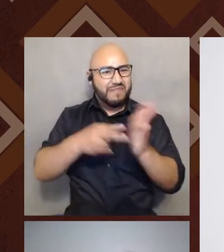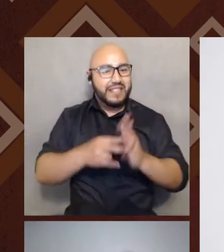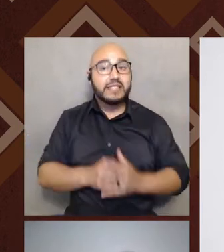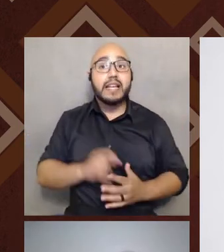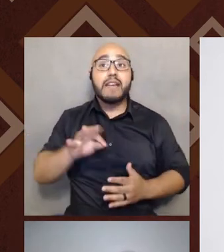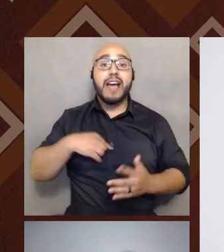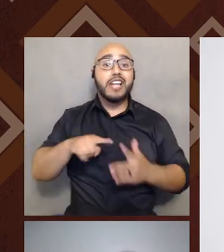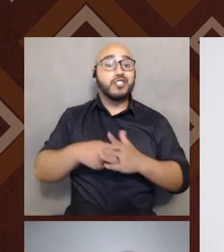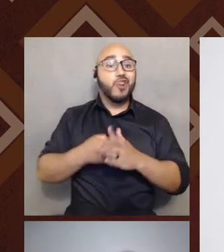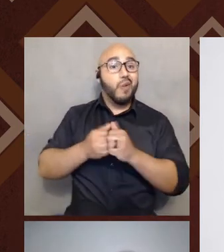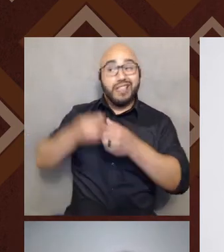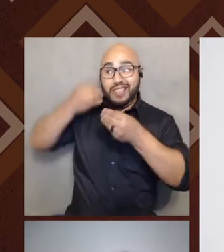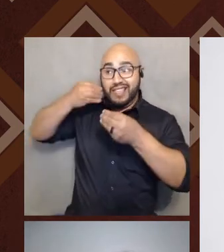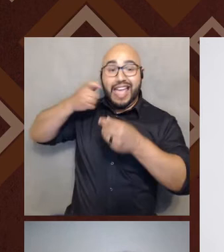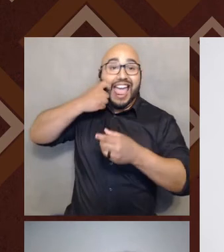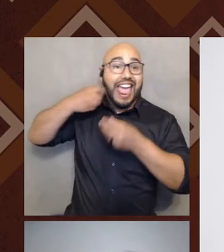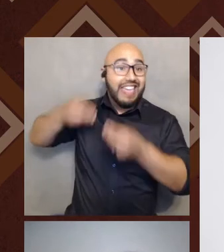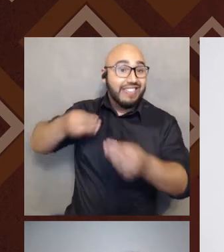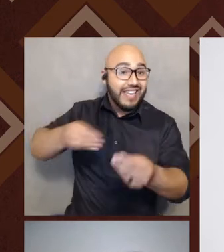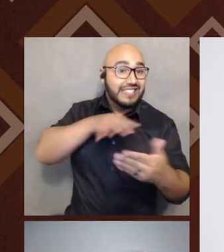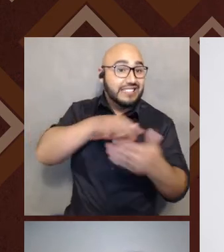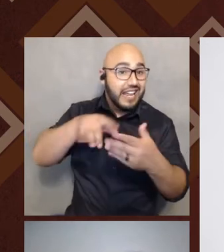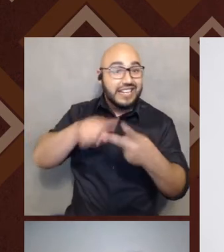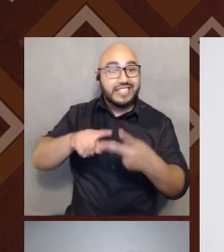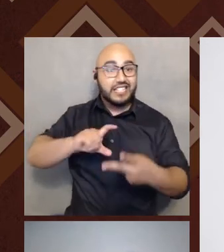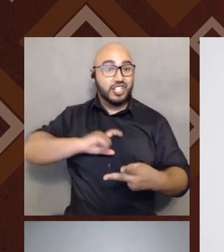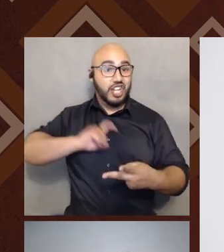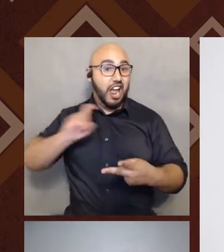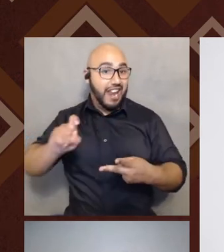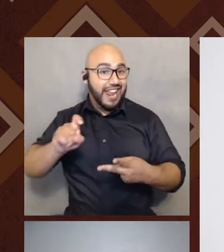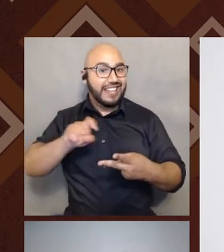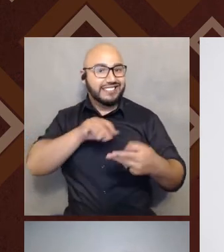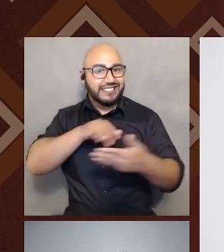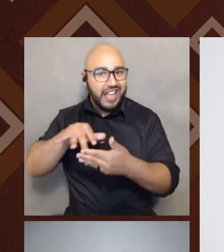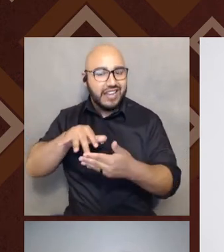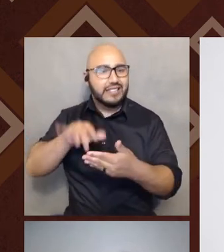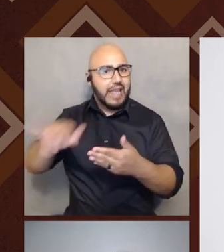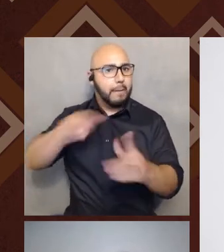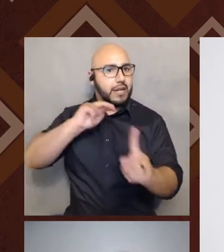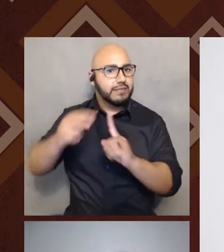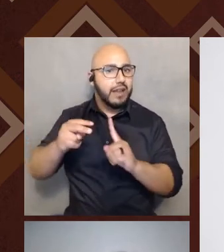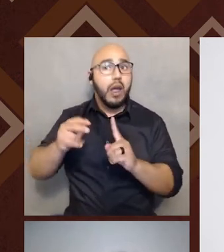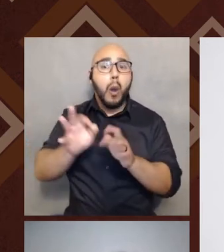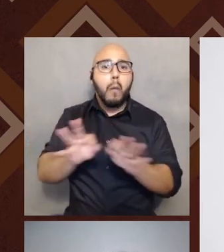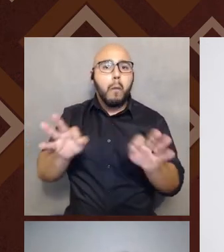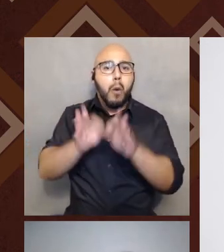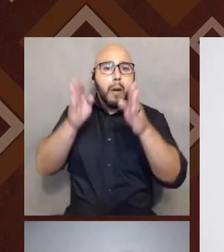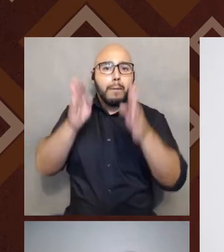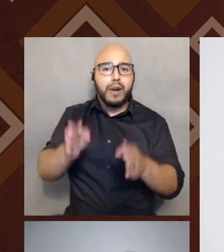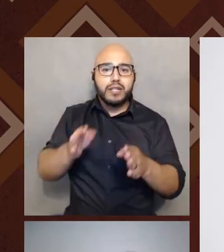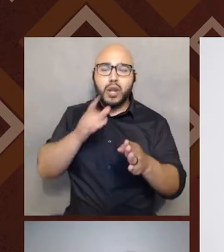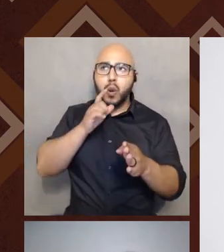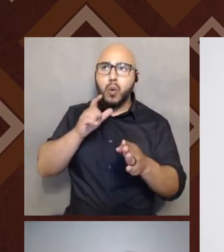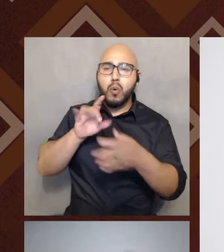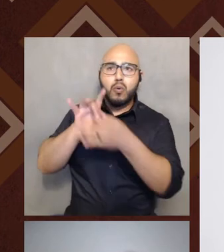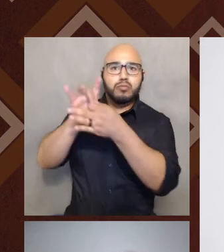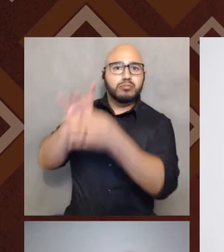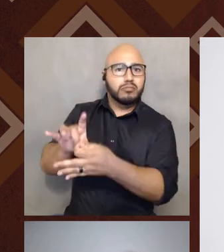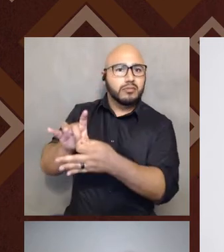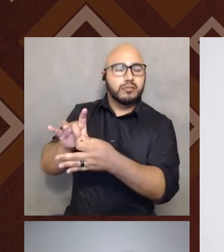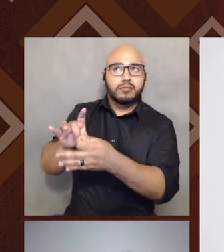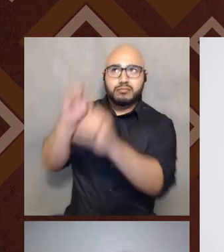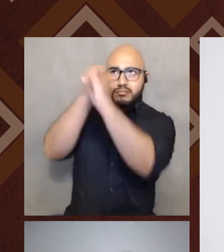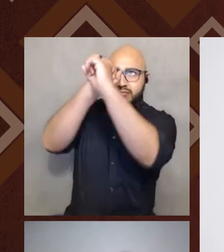of the ethnic studies, chicanic studies perspective, a key person that comes to my mind when I think of identity is Gloria Anzaldúa.